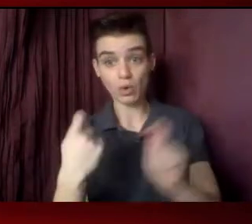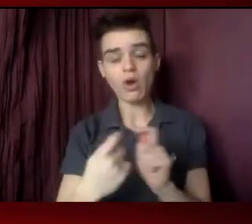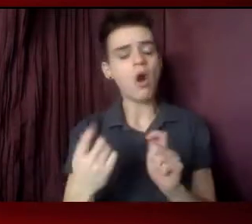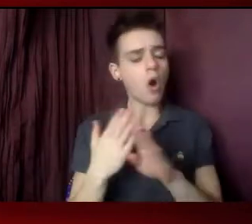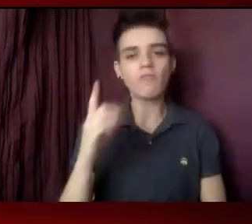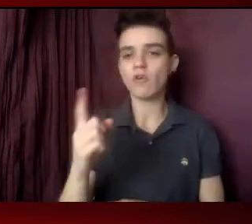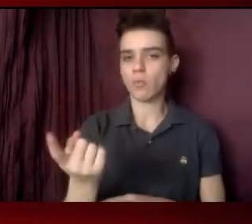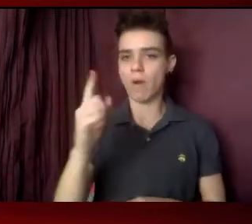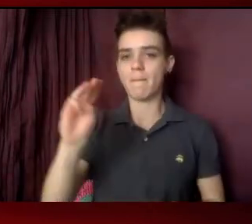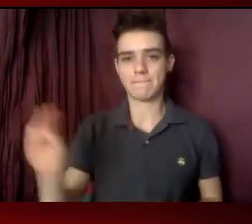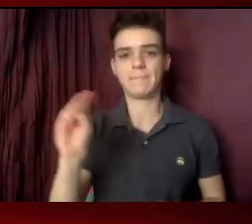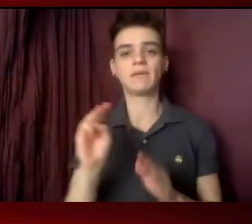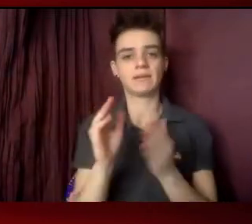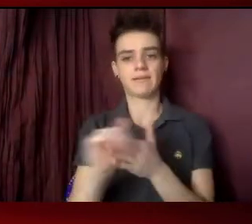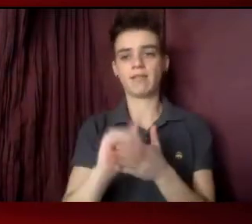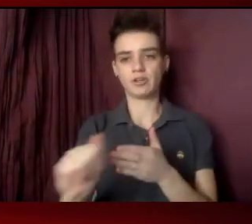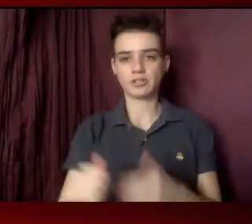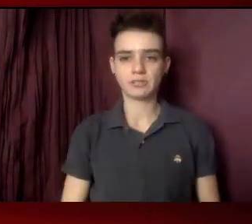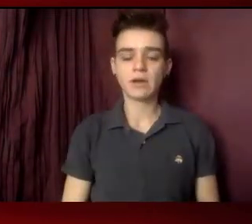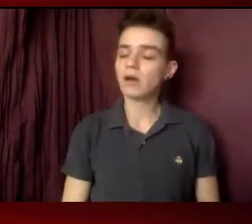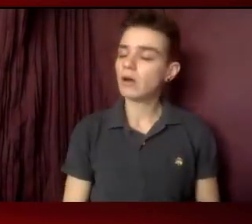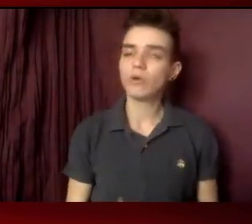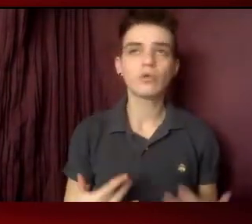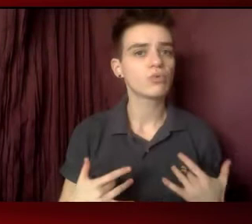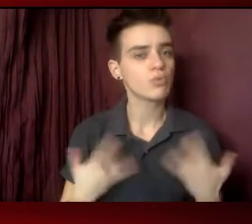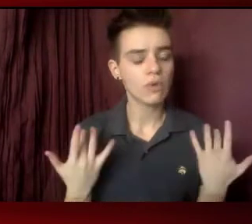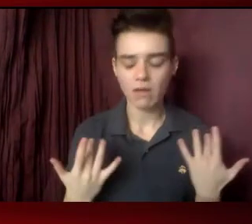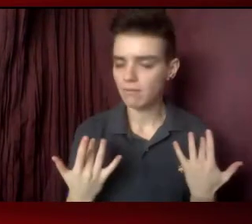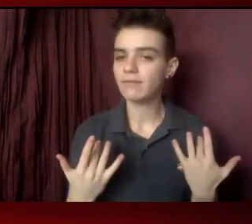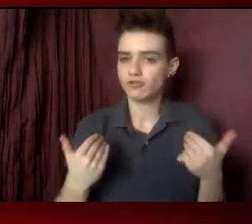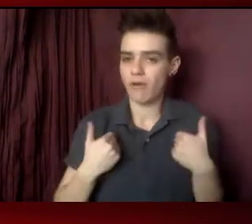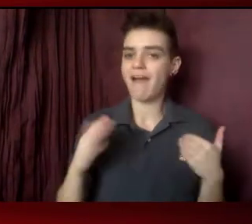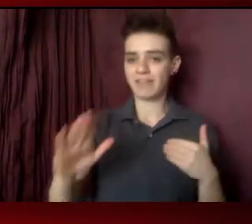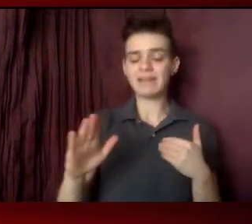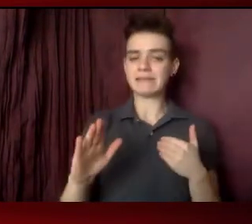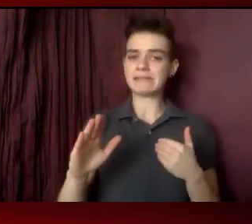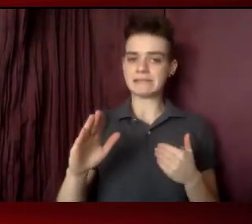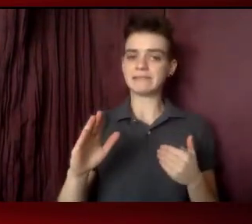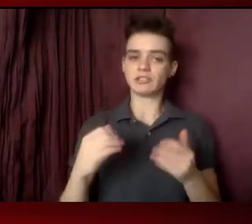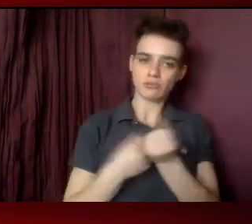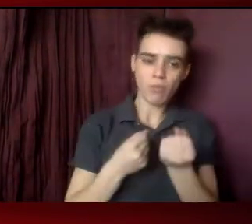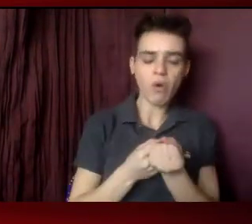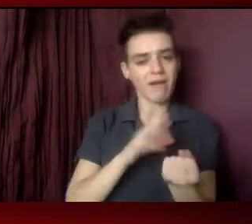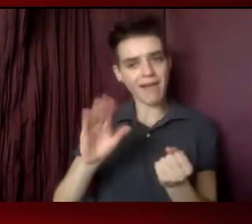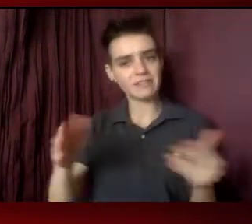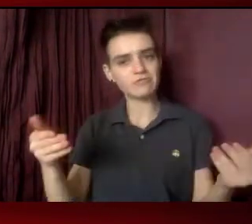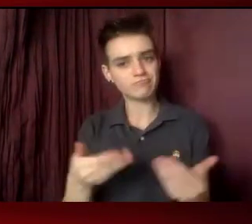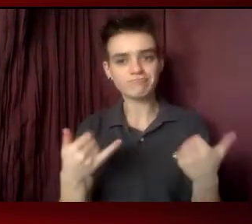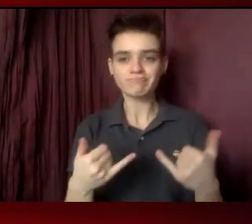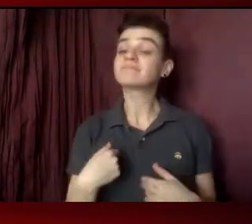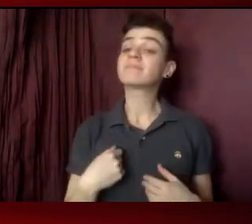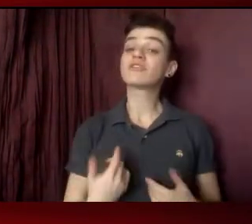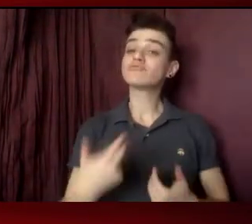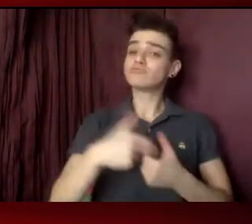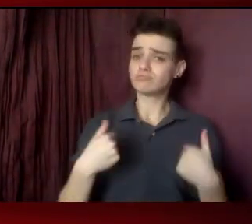more pleased or proud to have his support, and we could not be more excited to have his virtual welcome for all of you today. So please join me in